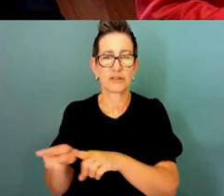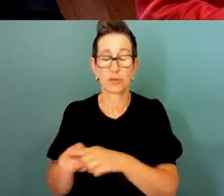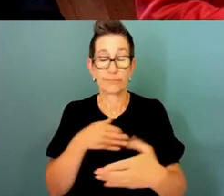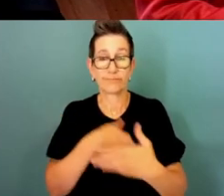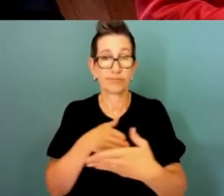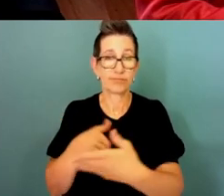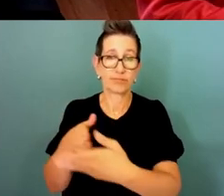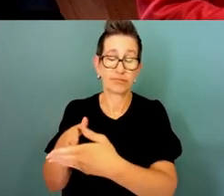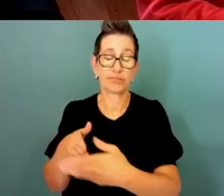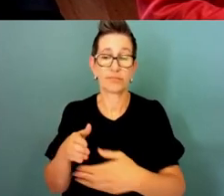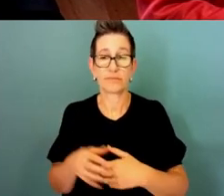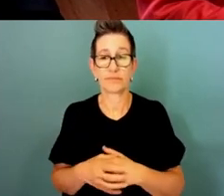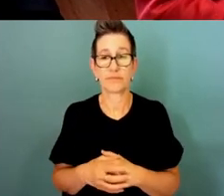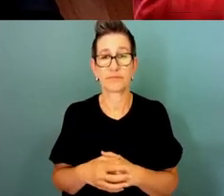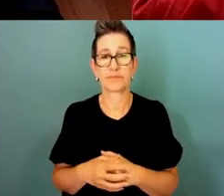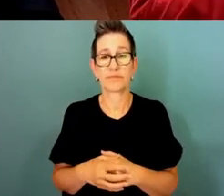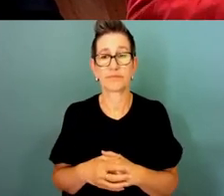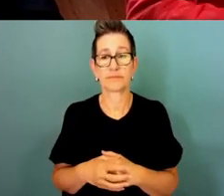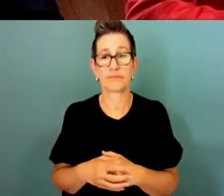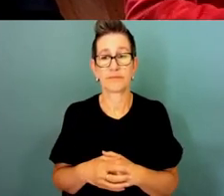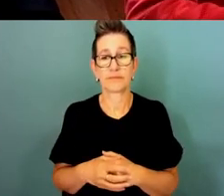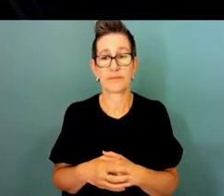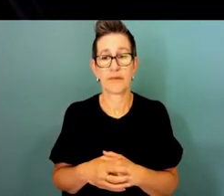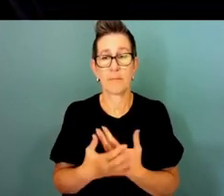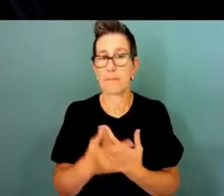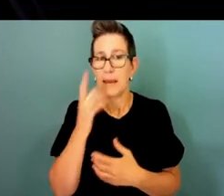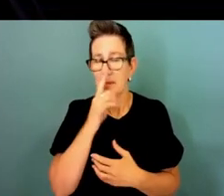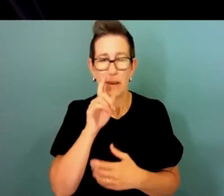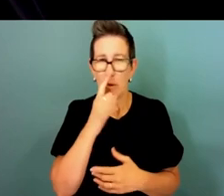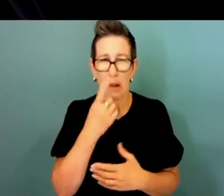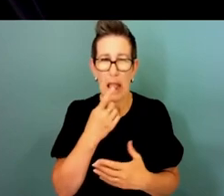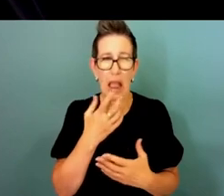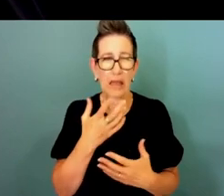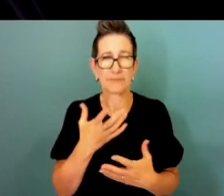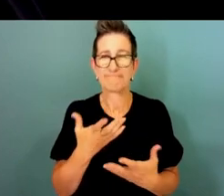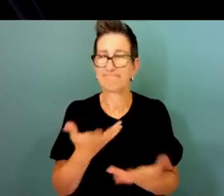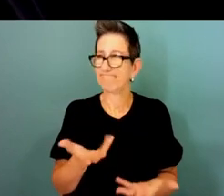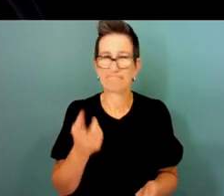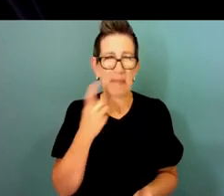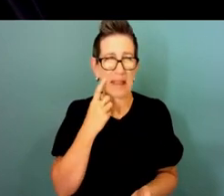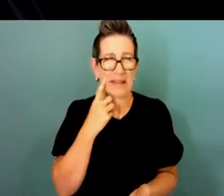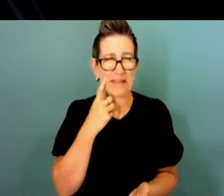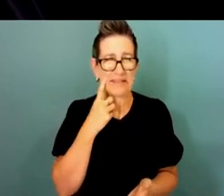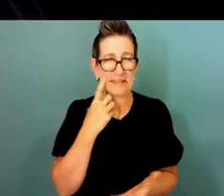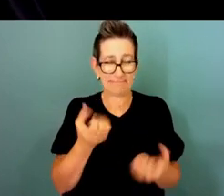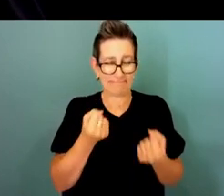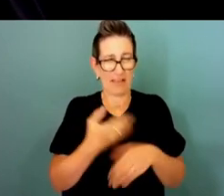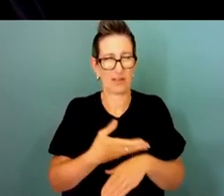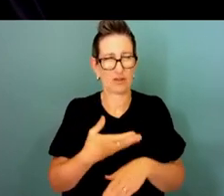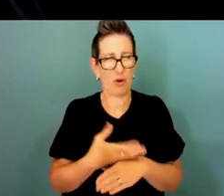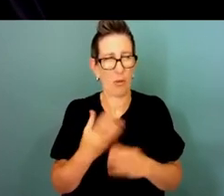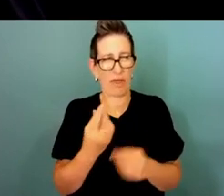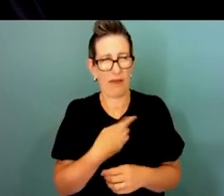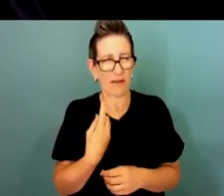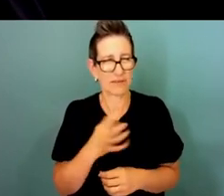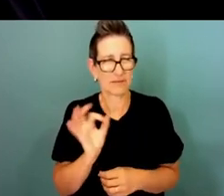that are barriers to a whole range of people and I think we've got to be really flexible about how we address that and